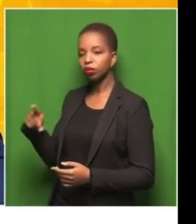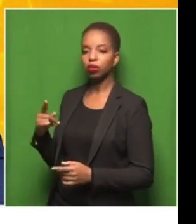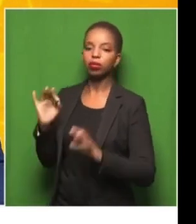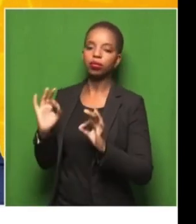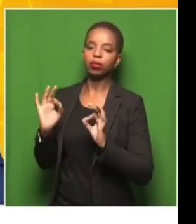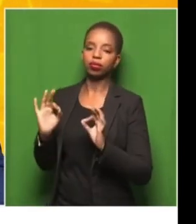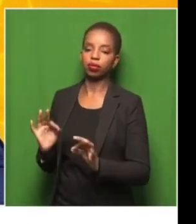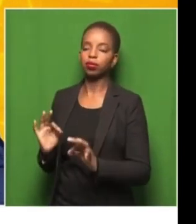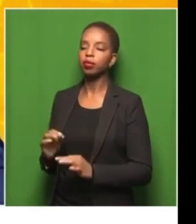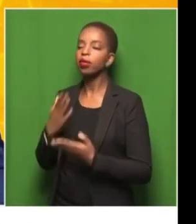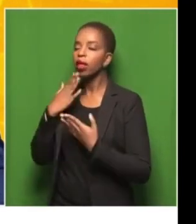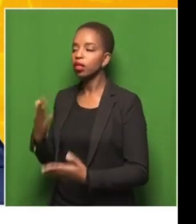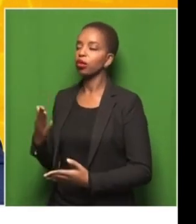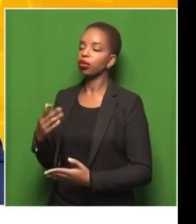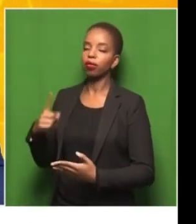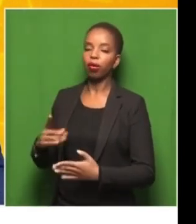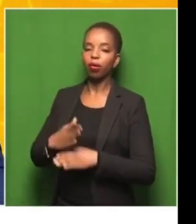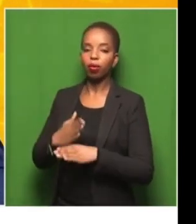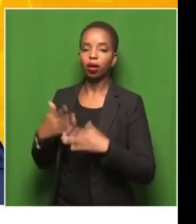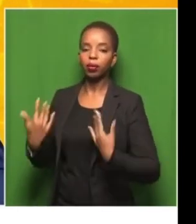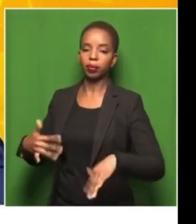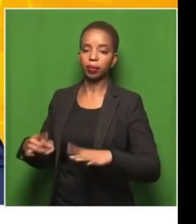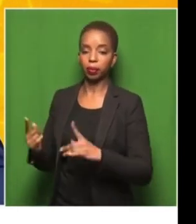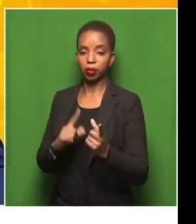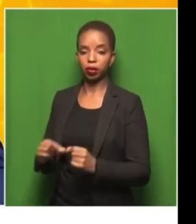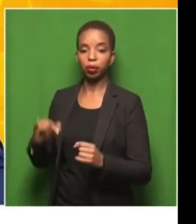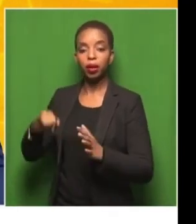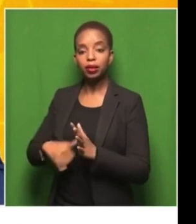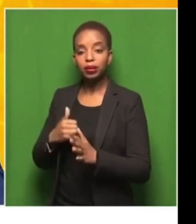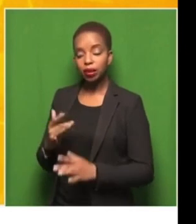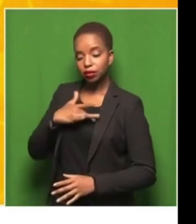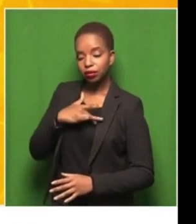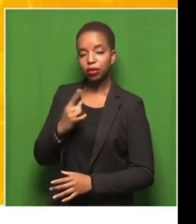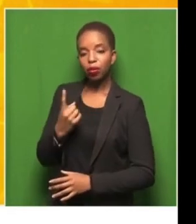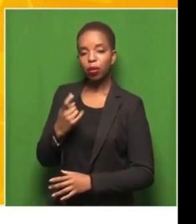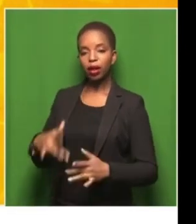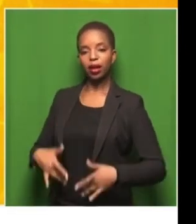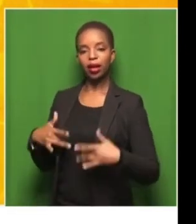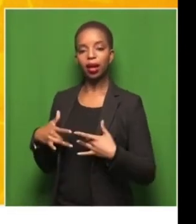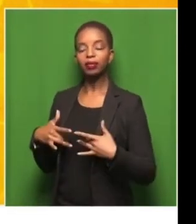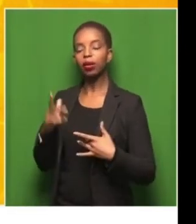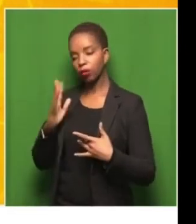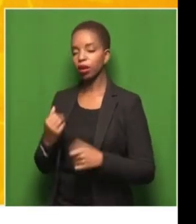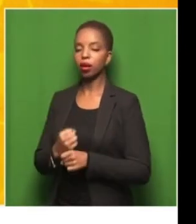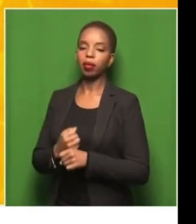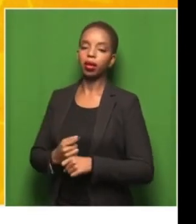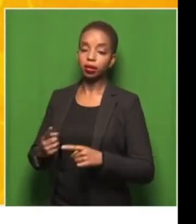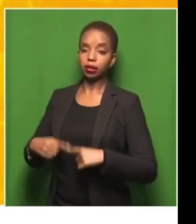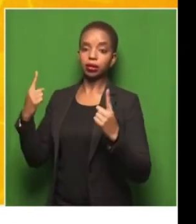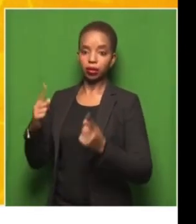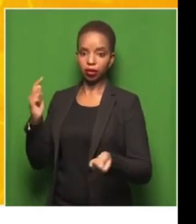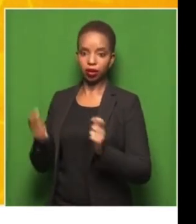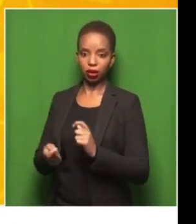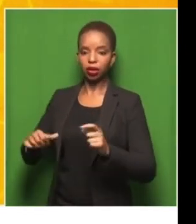so much for the great work that you're doing. You know, just touching a single live will make will definitely make a huge difference in our social